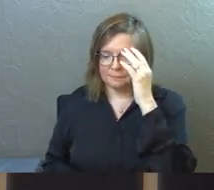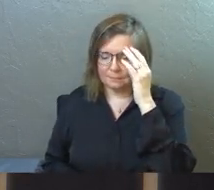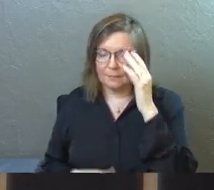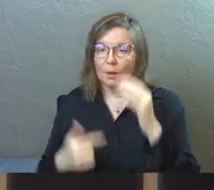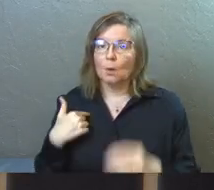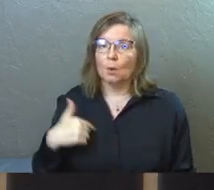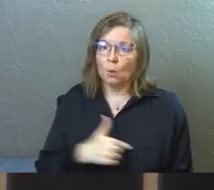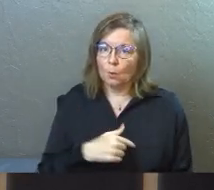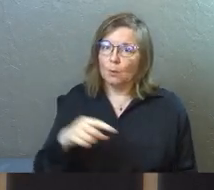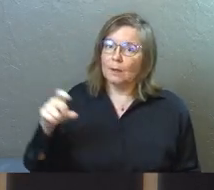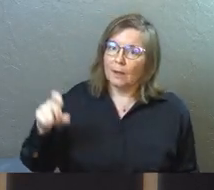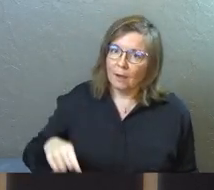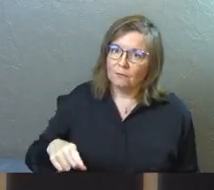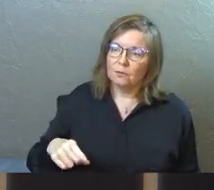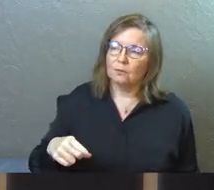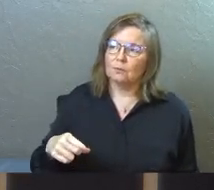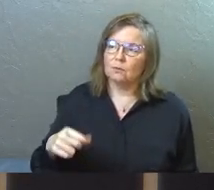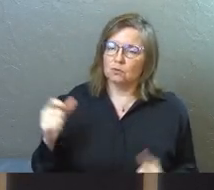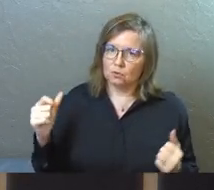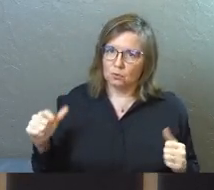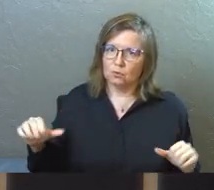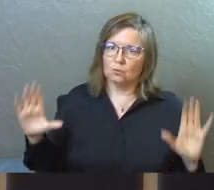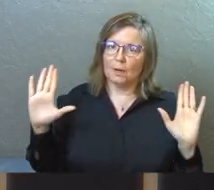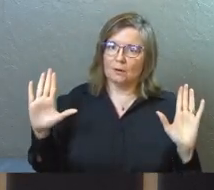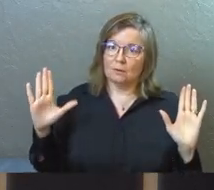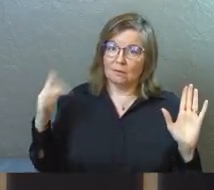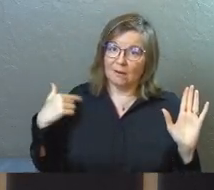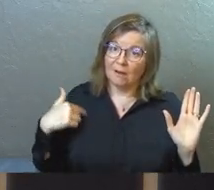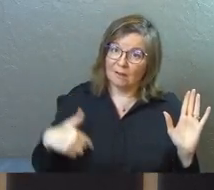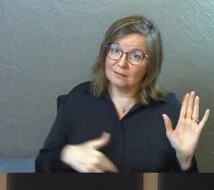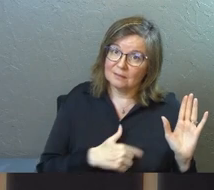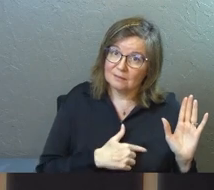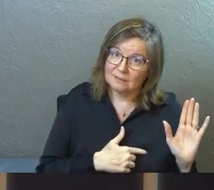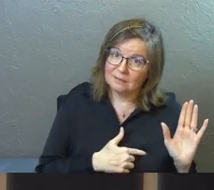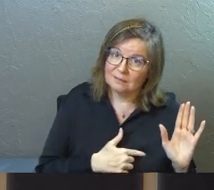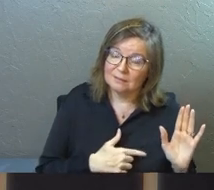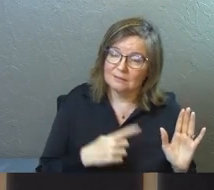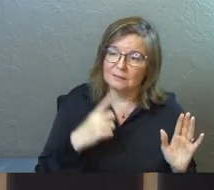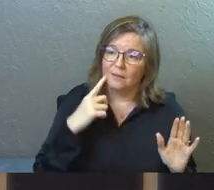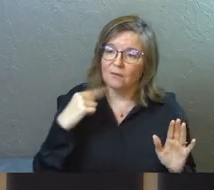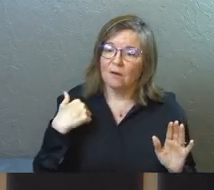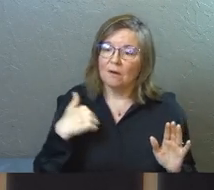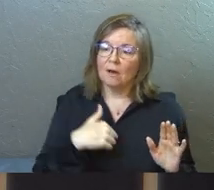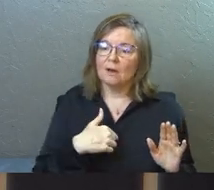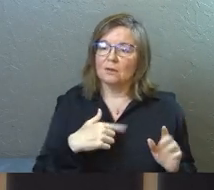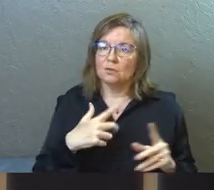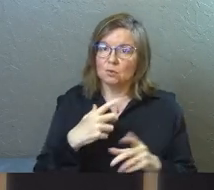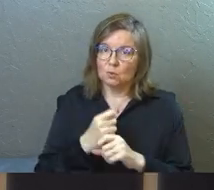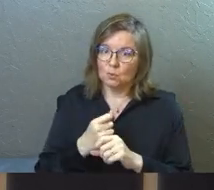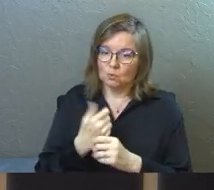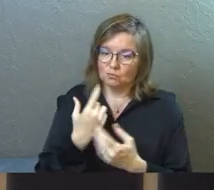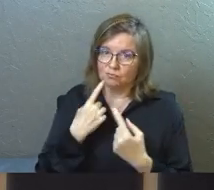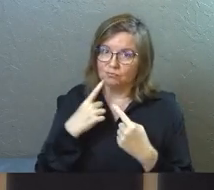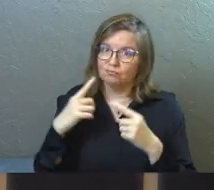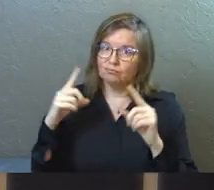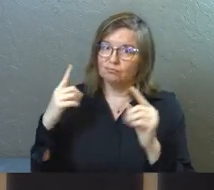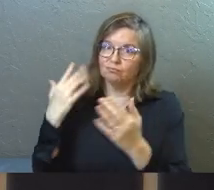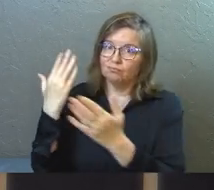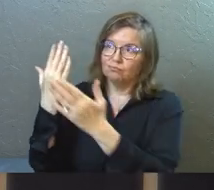Like, we have to, we have to surrender us in order to get there.